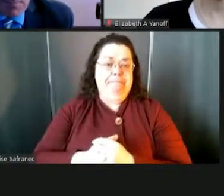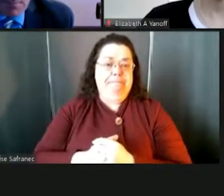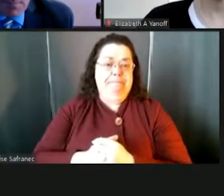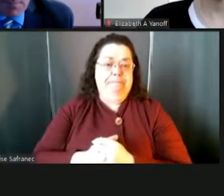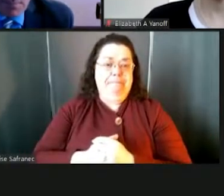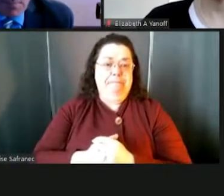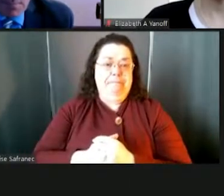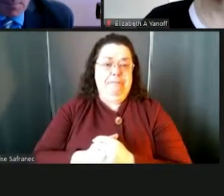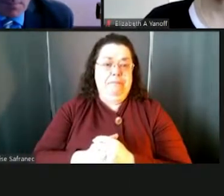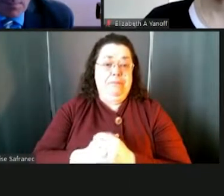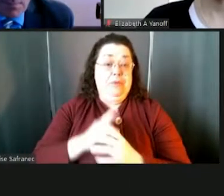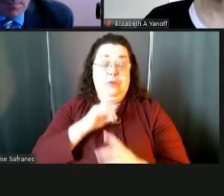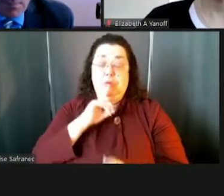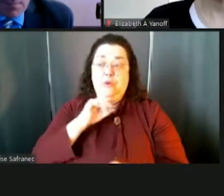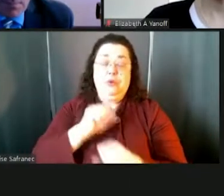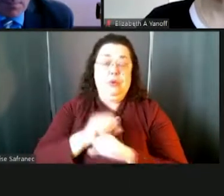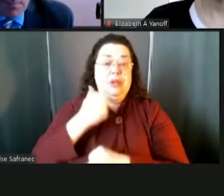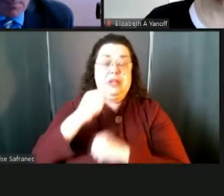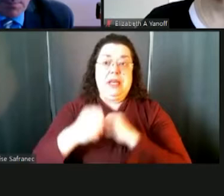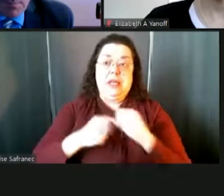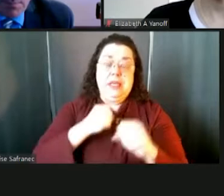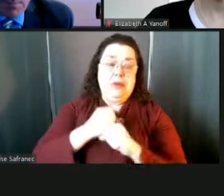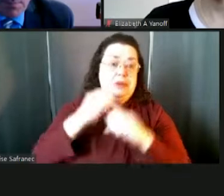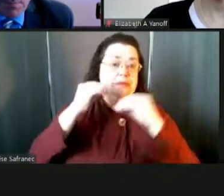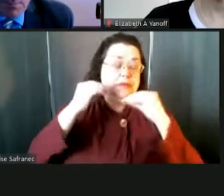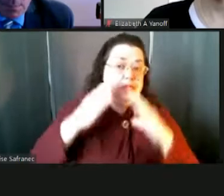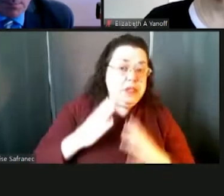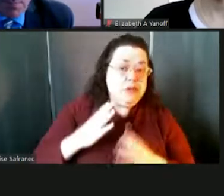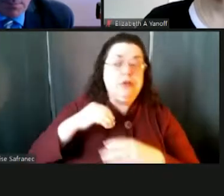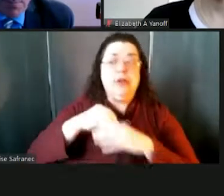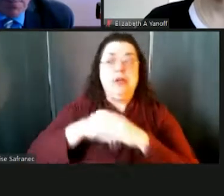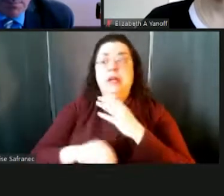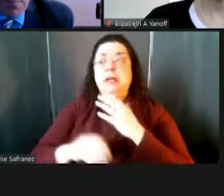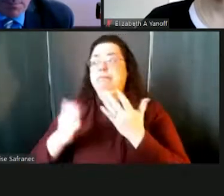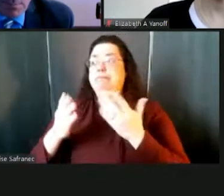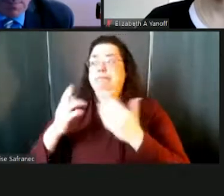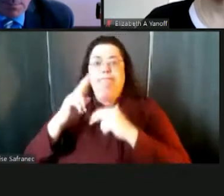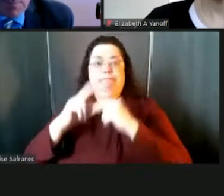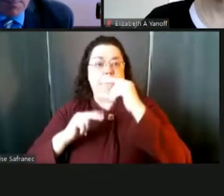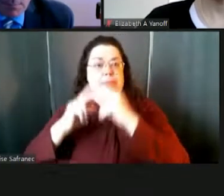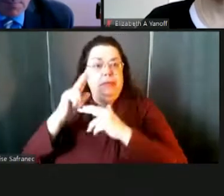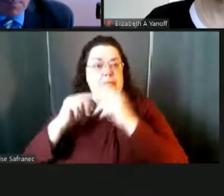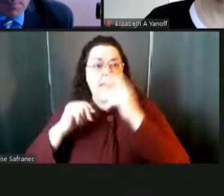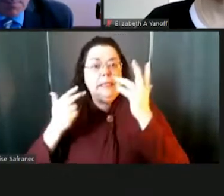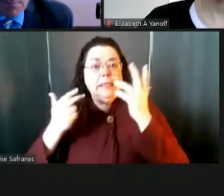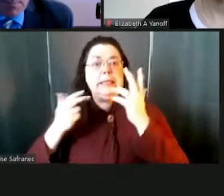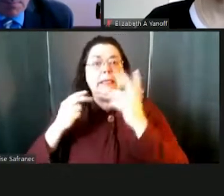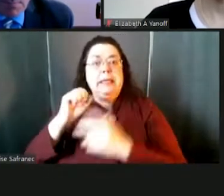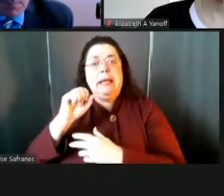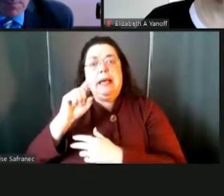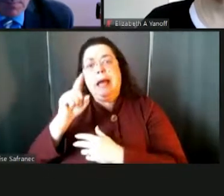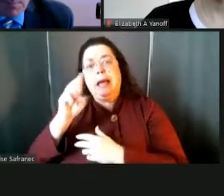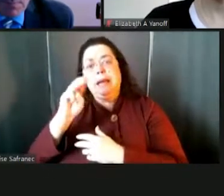10 years as teacher, 10 years in the building administration, and now 10 years as a district administrator.